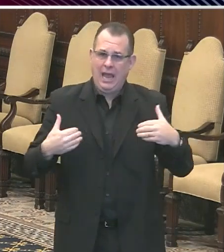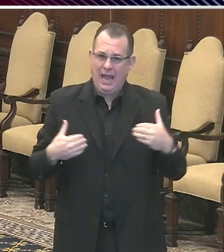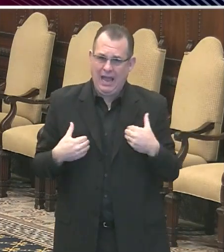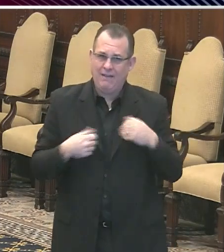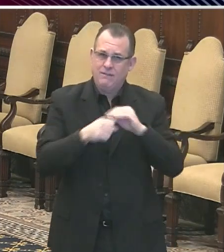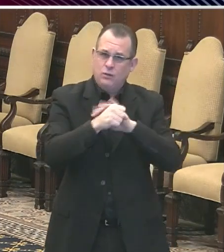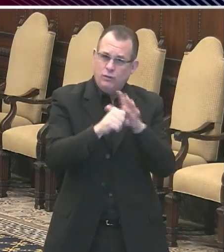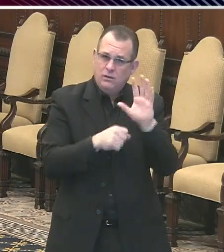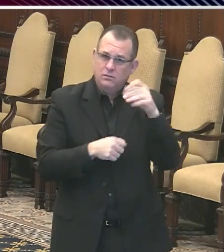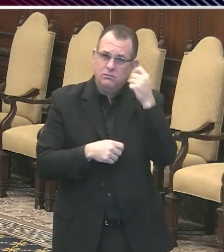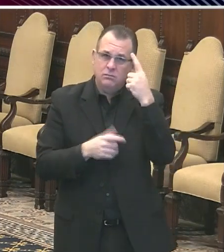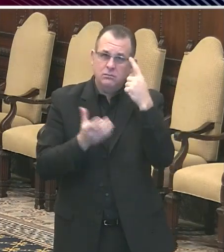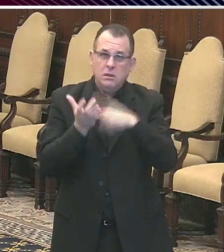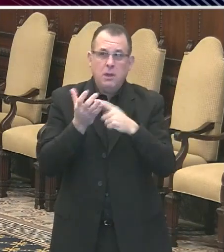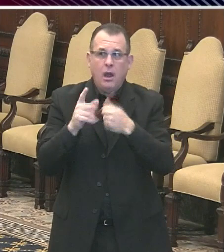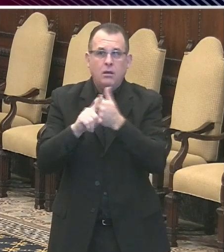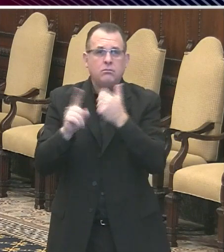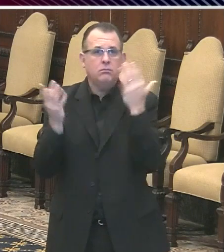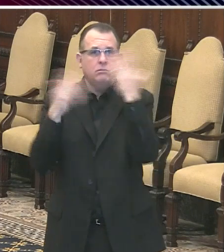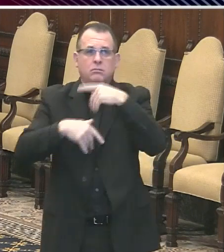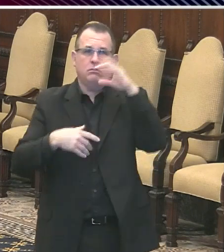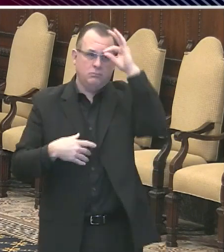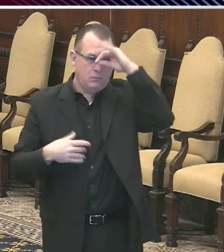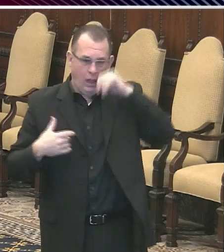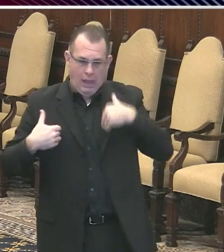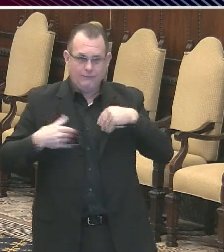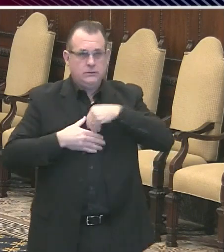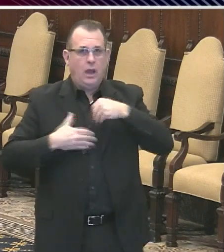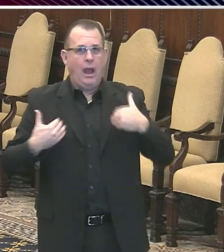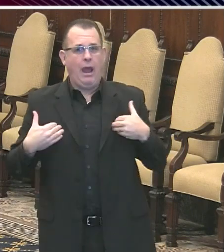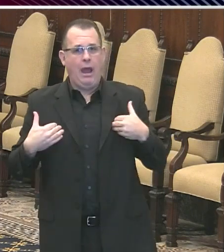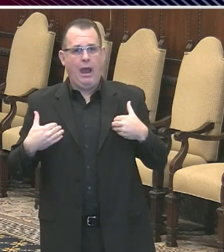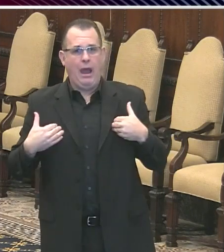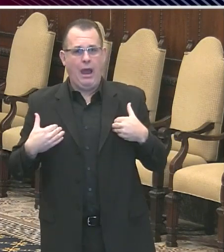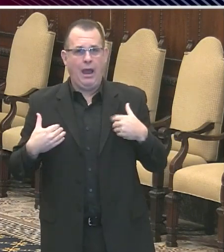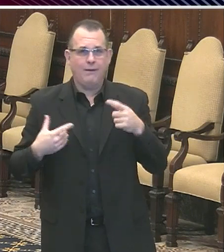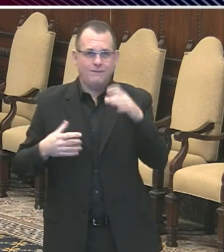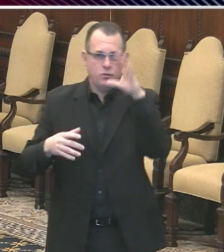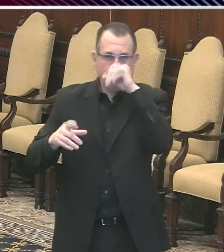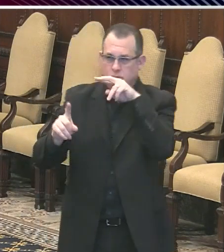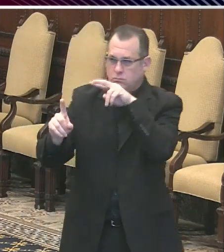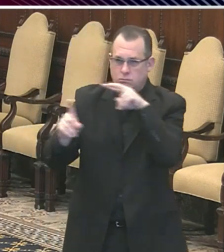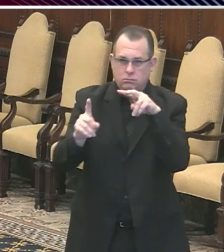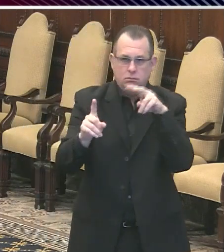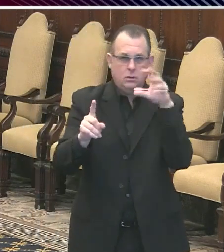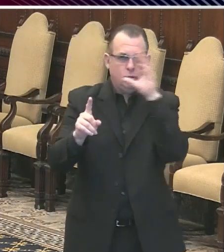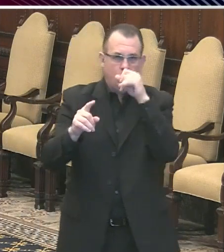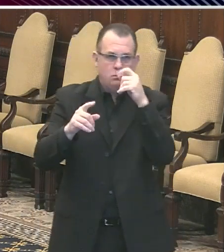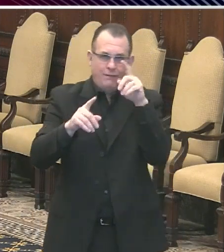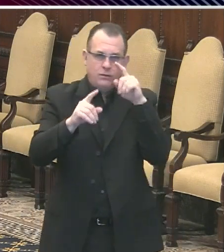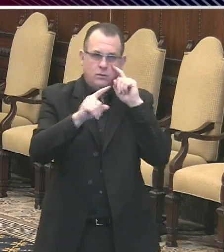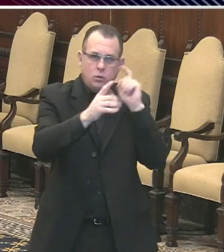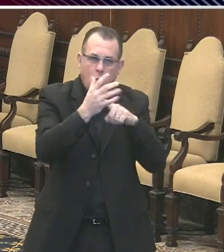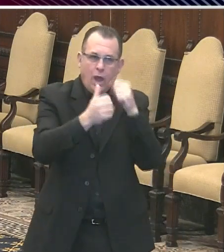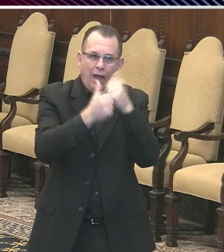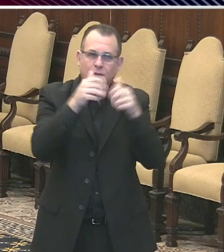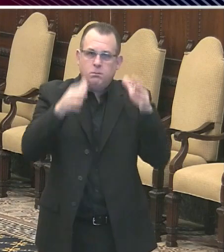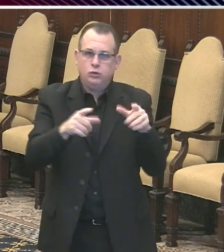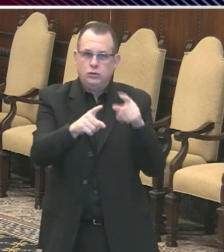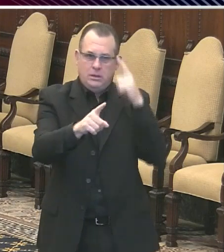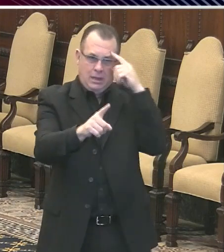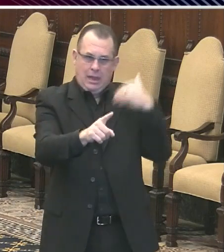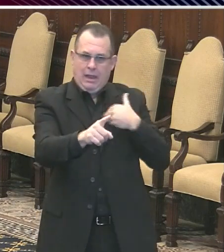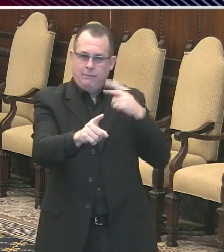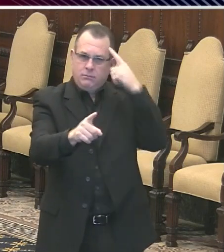They don't even know it. So you should assume that anyone you meet has the virus. Put it another way, you should assume that you have the virus and may not know it.